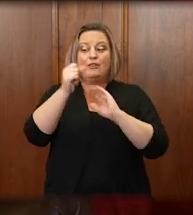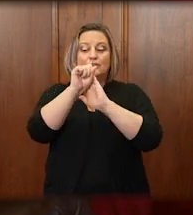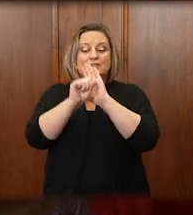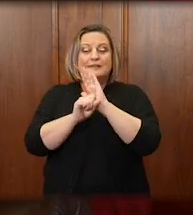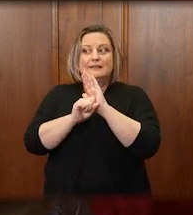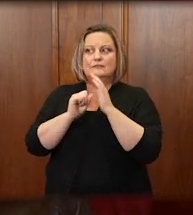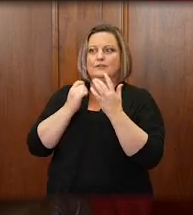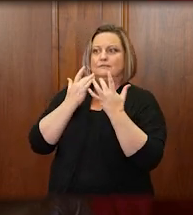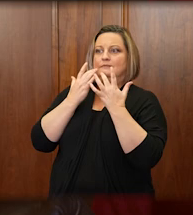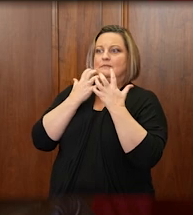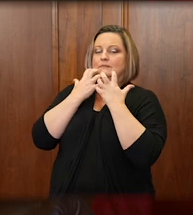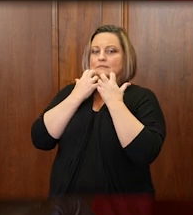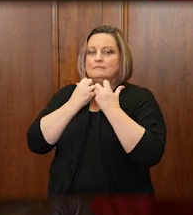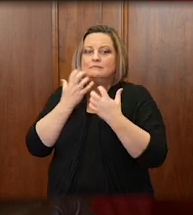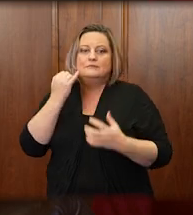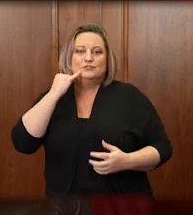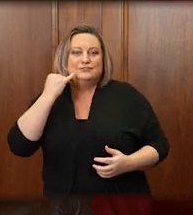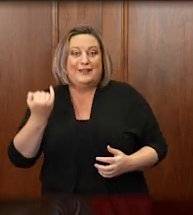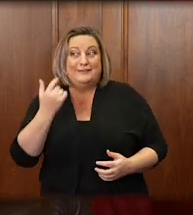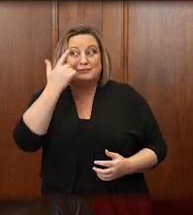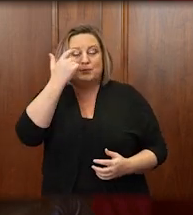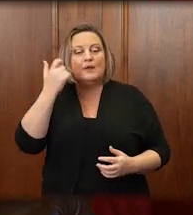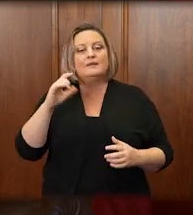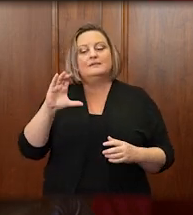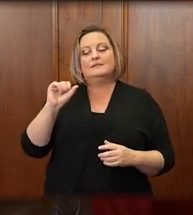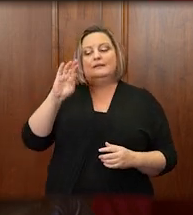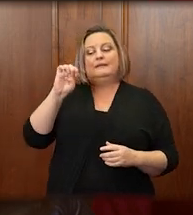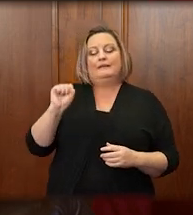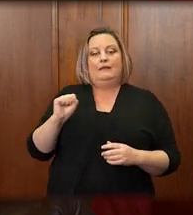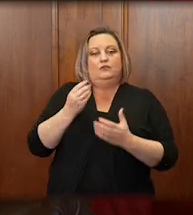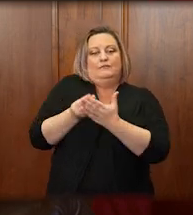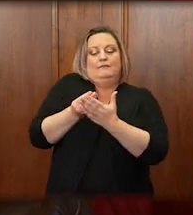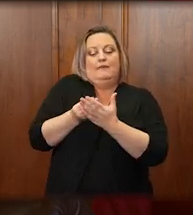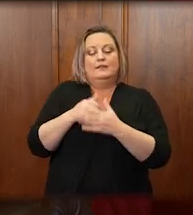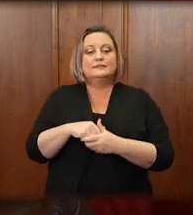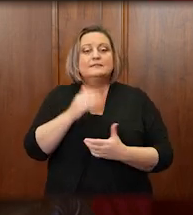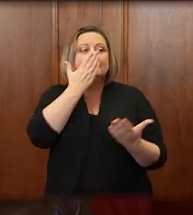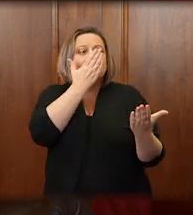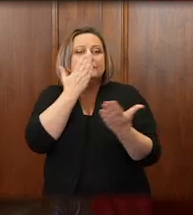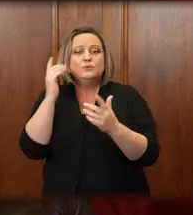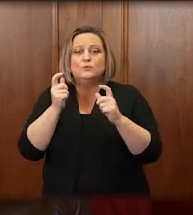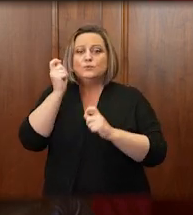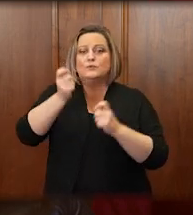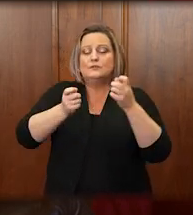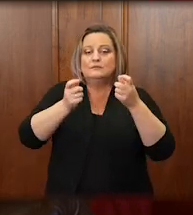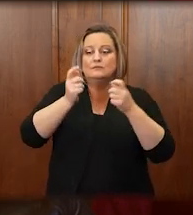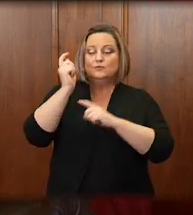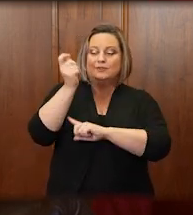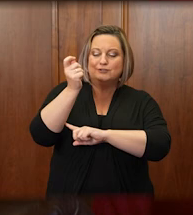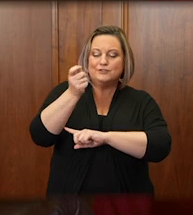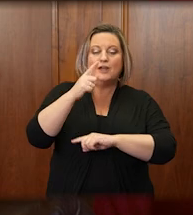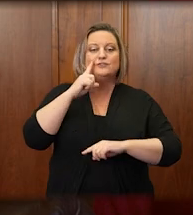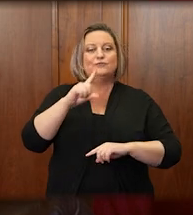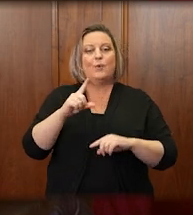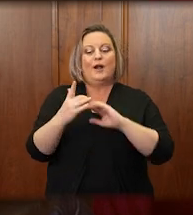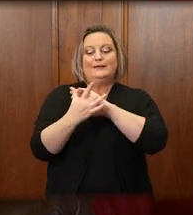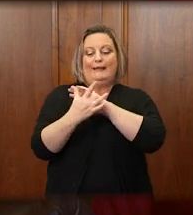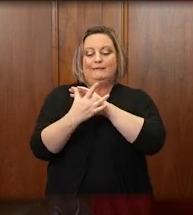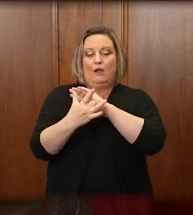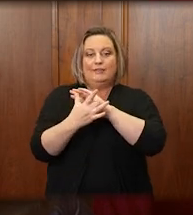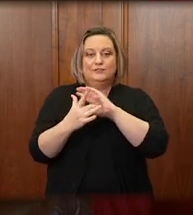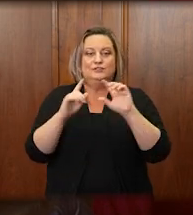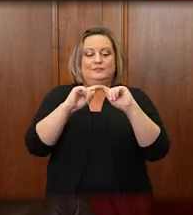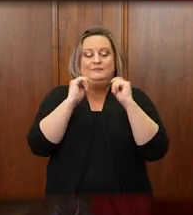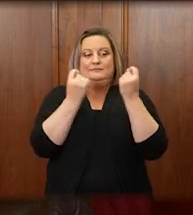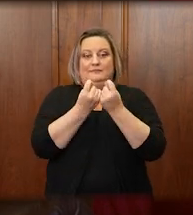funds. Thanks to the efforts of the judges who serve on our courtroom technology committee, the superhuman efforts of our tiny but